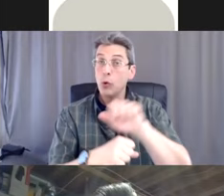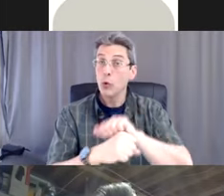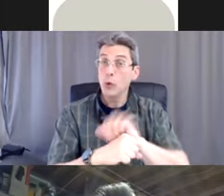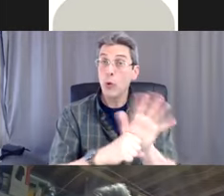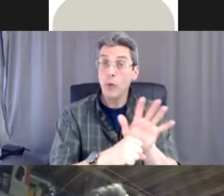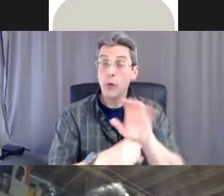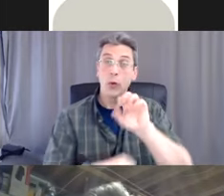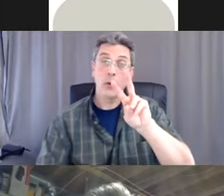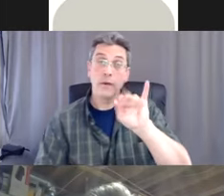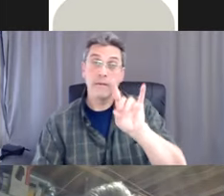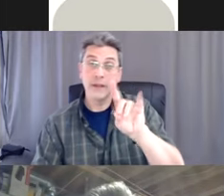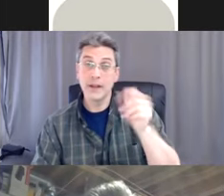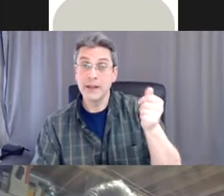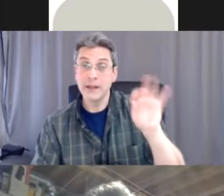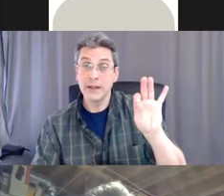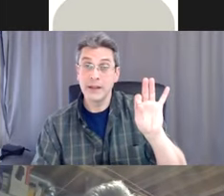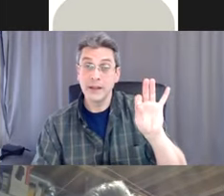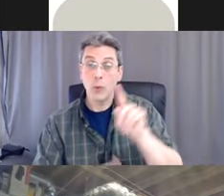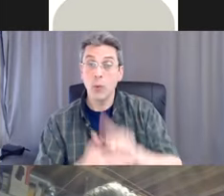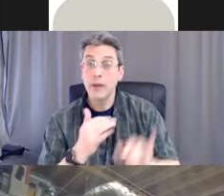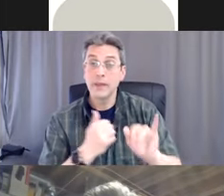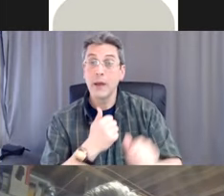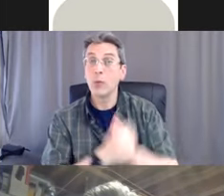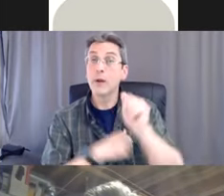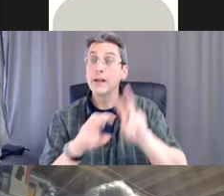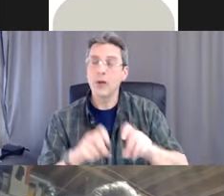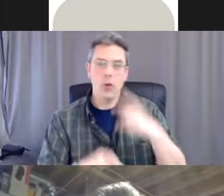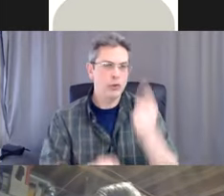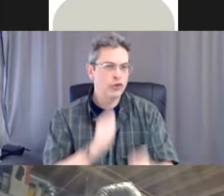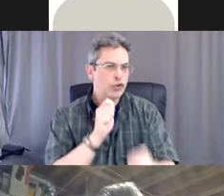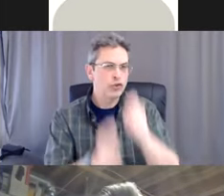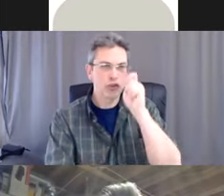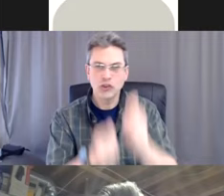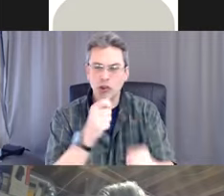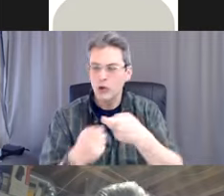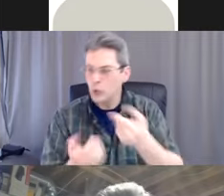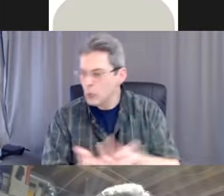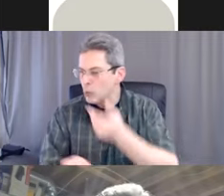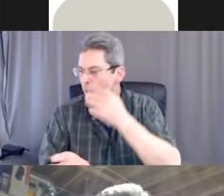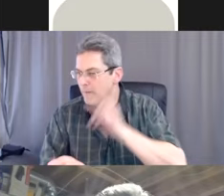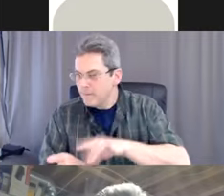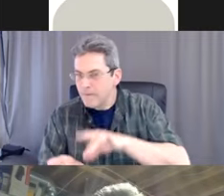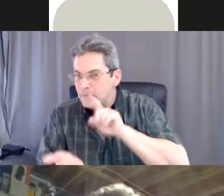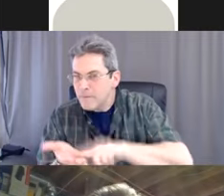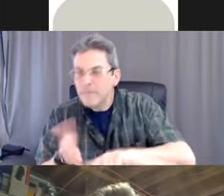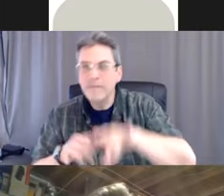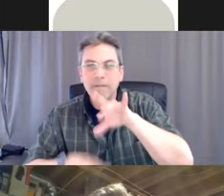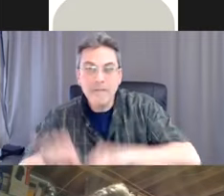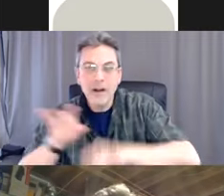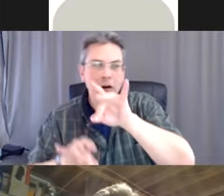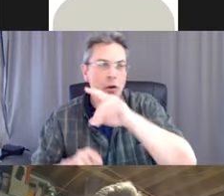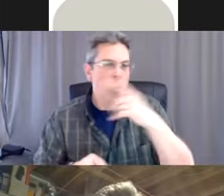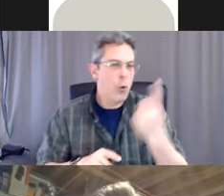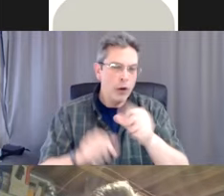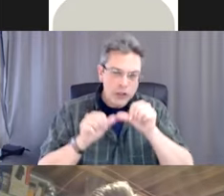as is all of the findings from the research being done currently. So it's an ongoing process. So we need to always